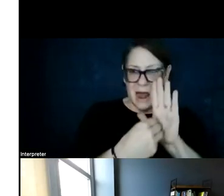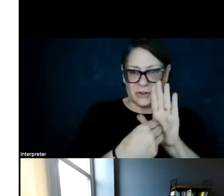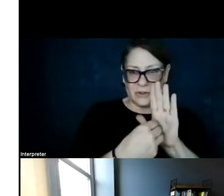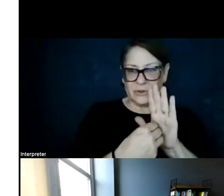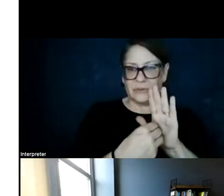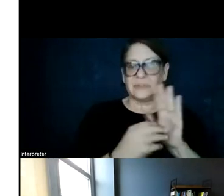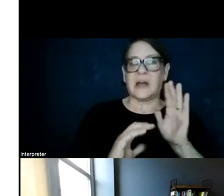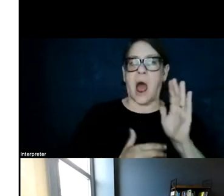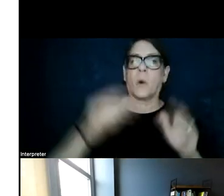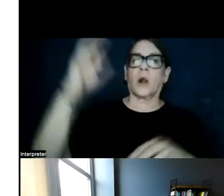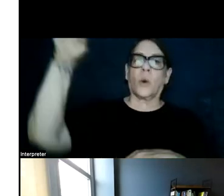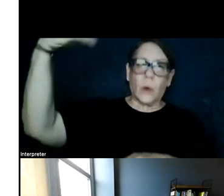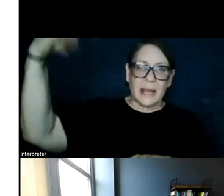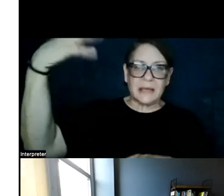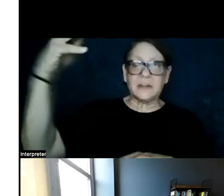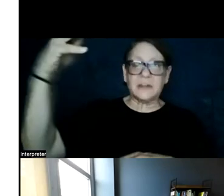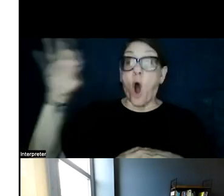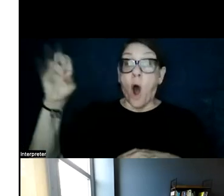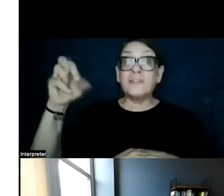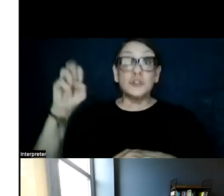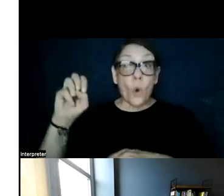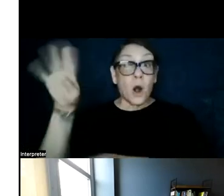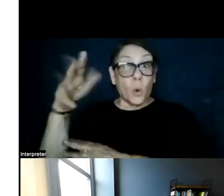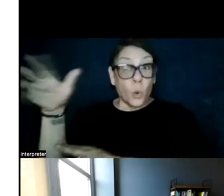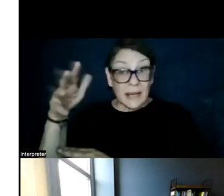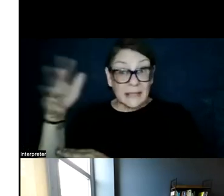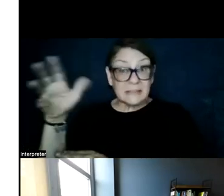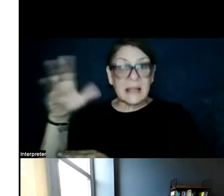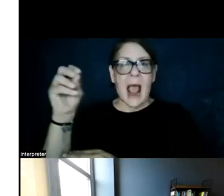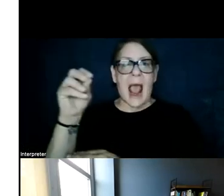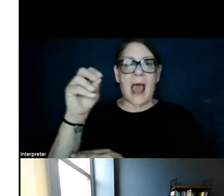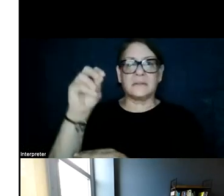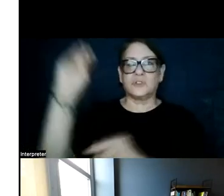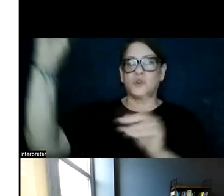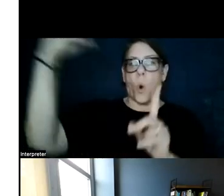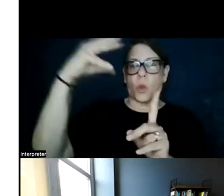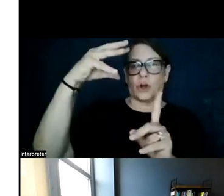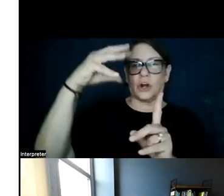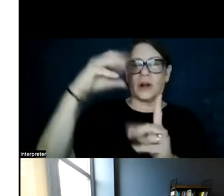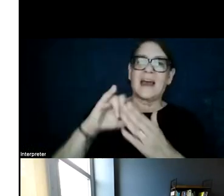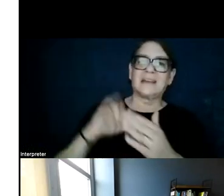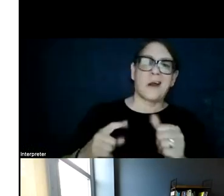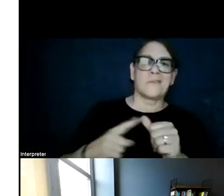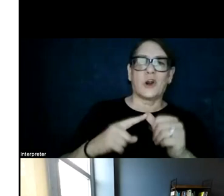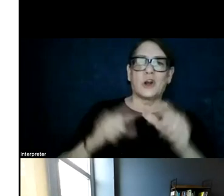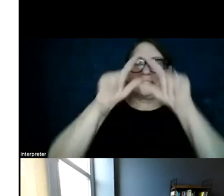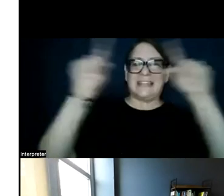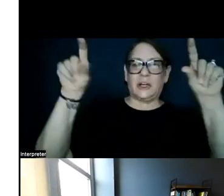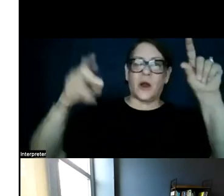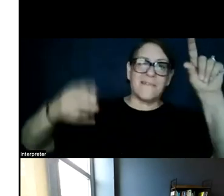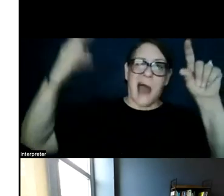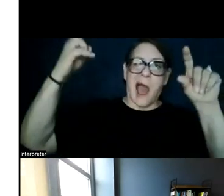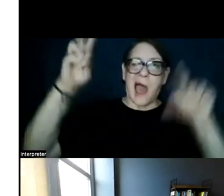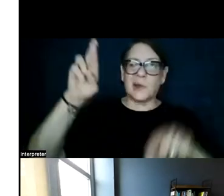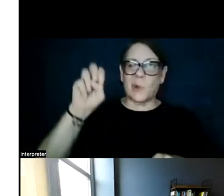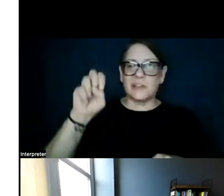scale solar, offshore wind, and transmission infrastructure. So that's kind of our kind first tier of high resolution